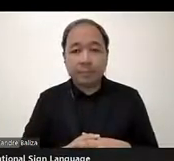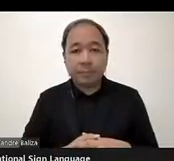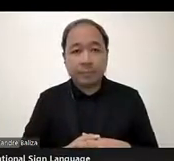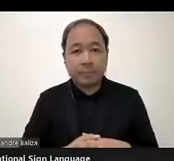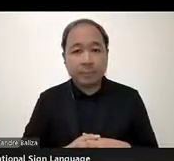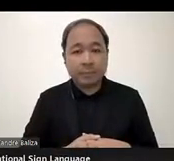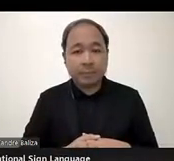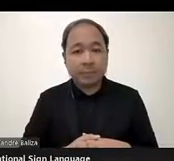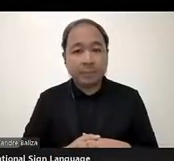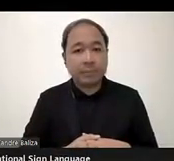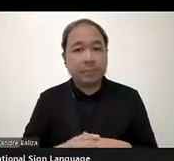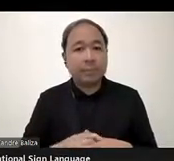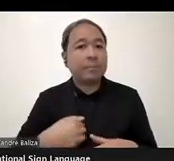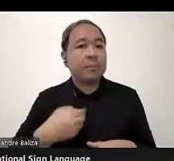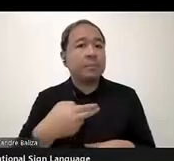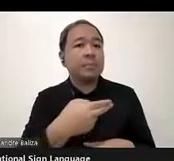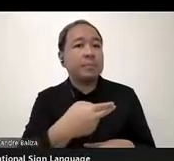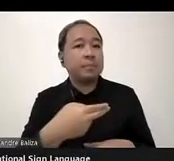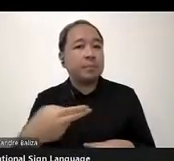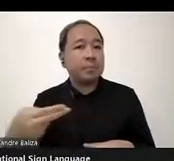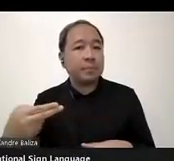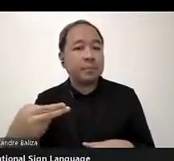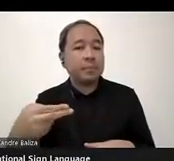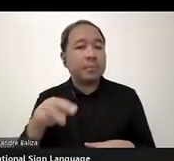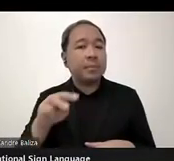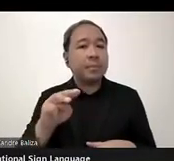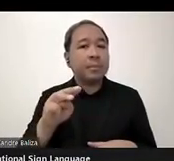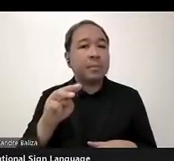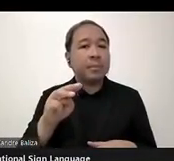My name is Misako Nomura and, uh,